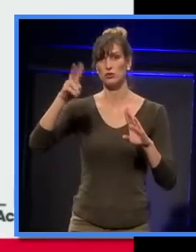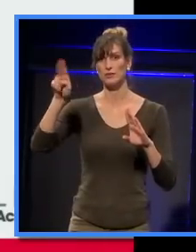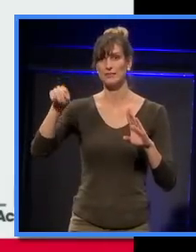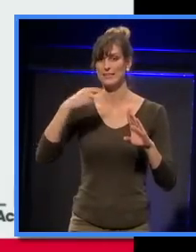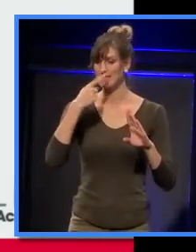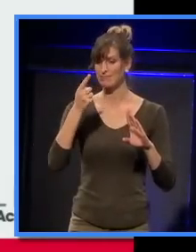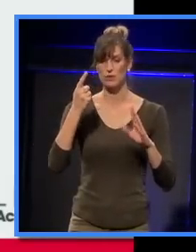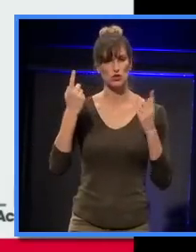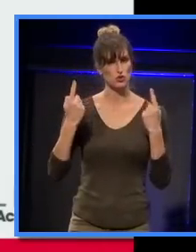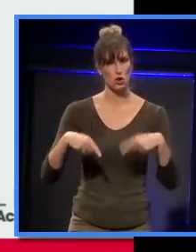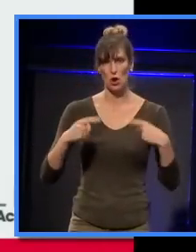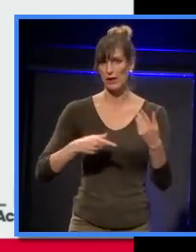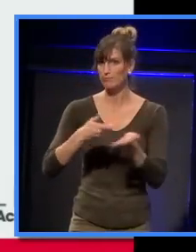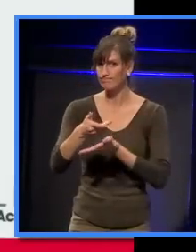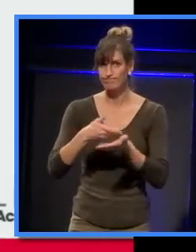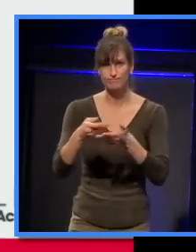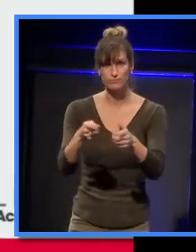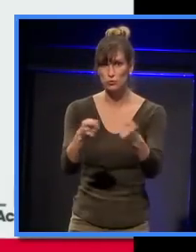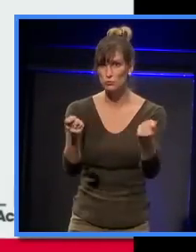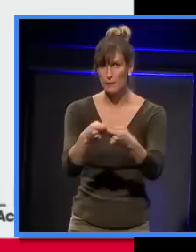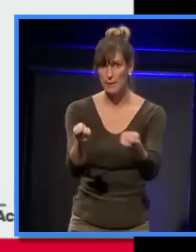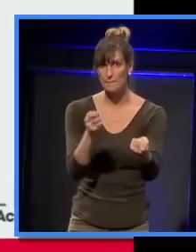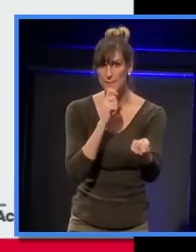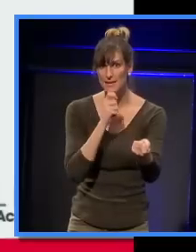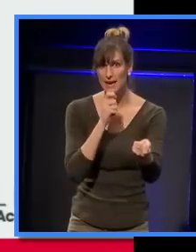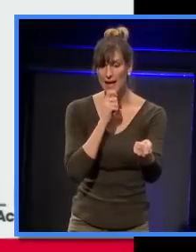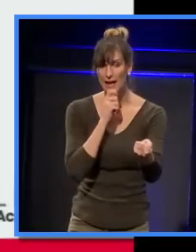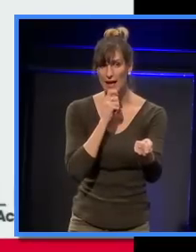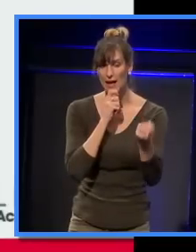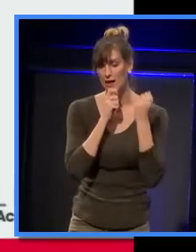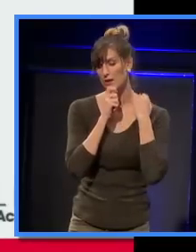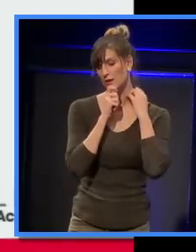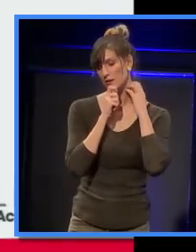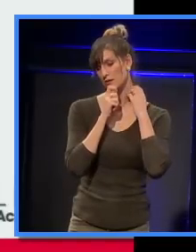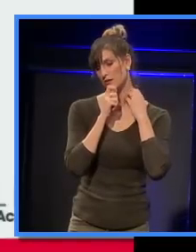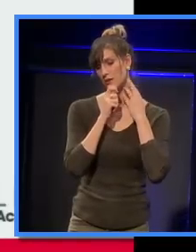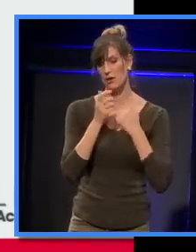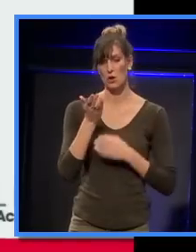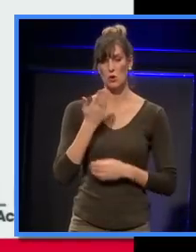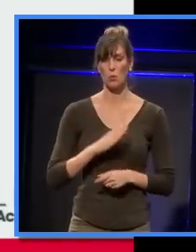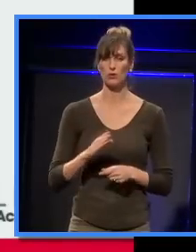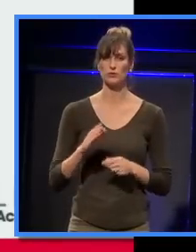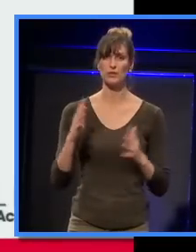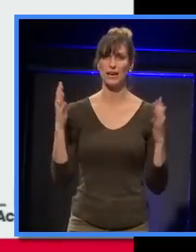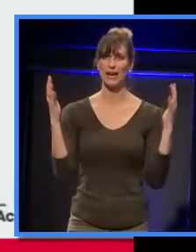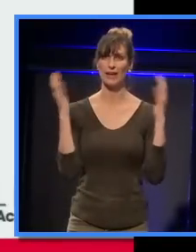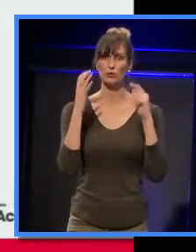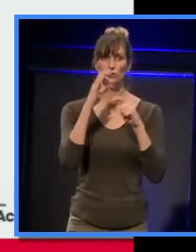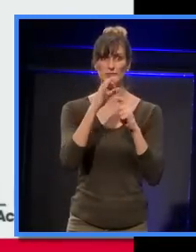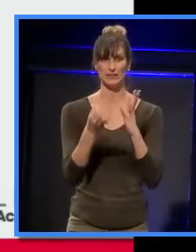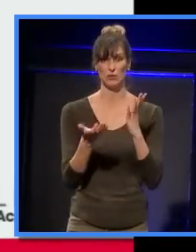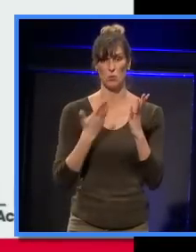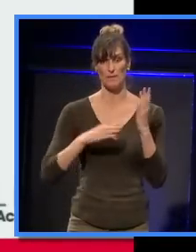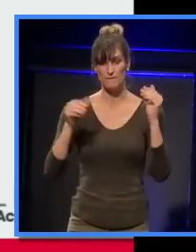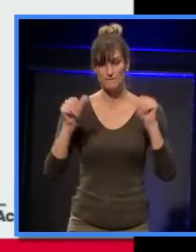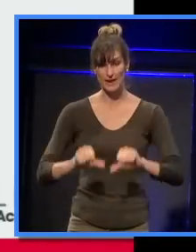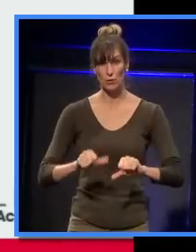to the press, and they wanted us to fail the acoustic details to prevent it from opening.